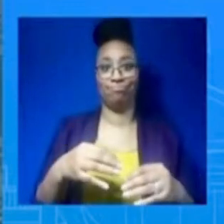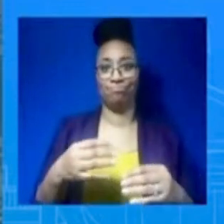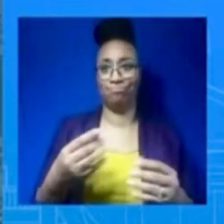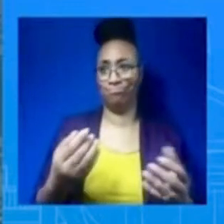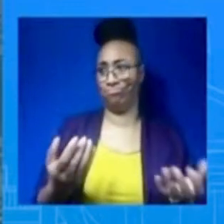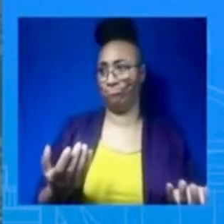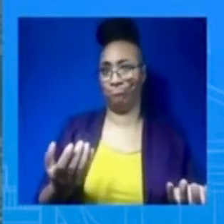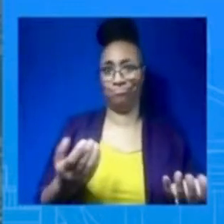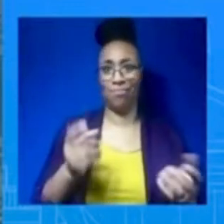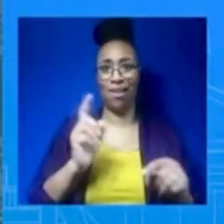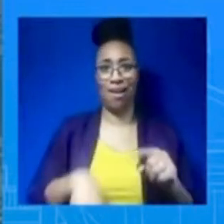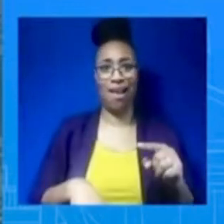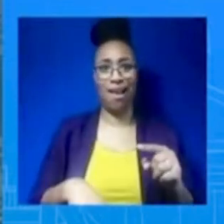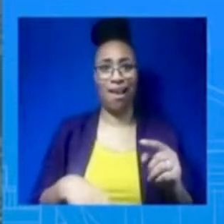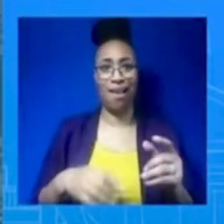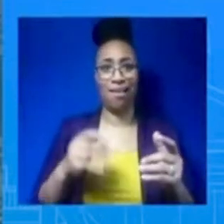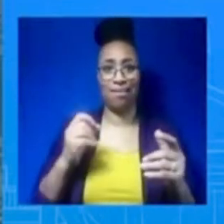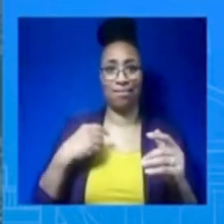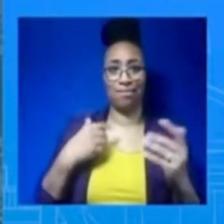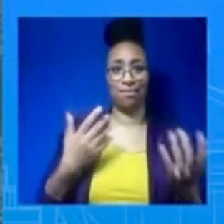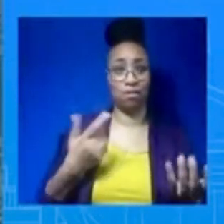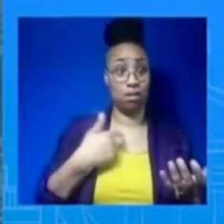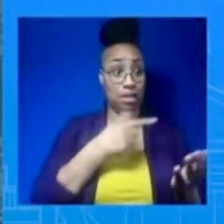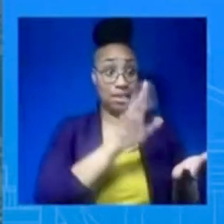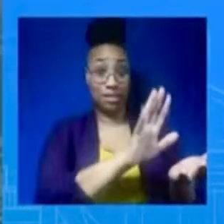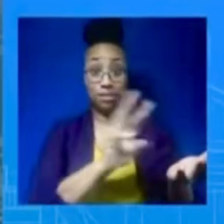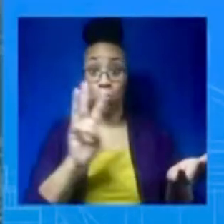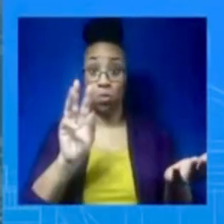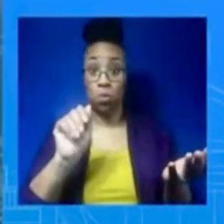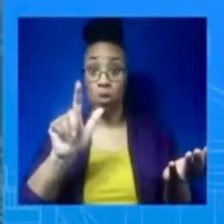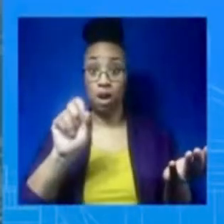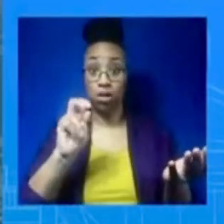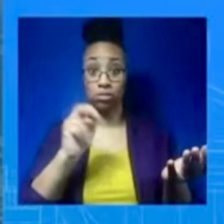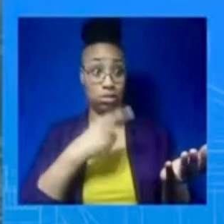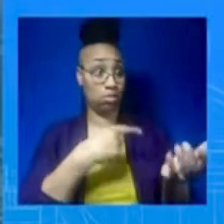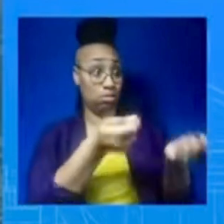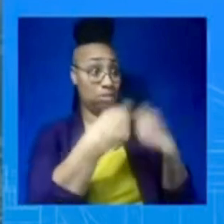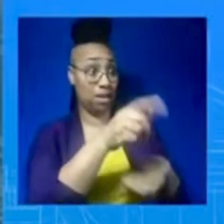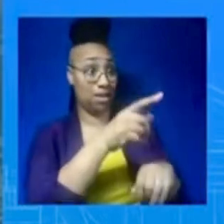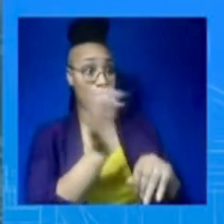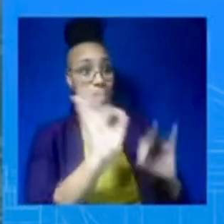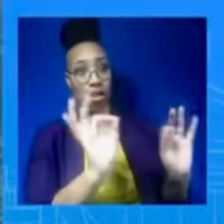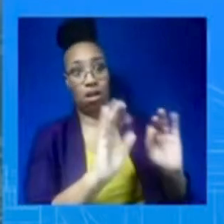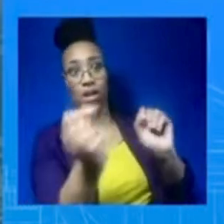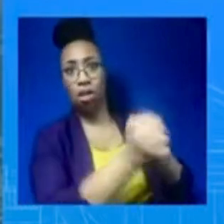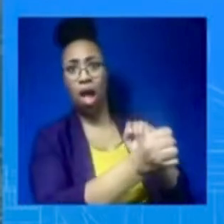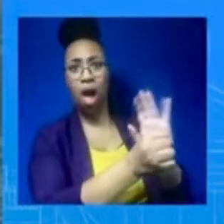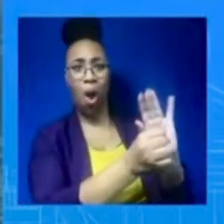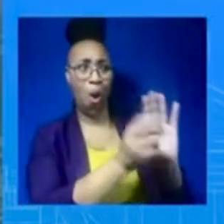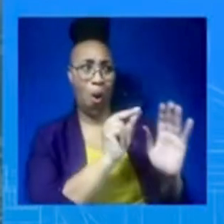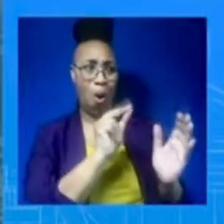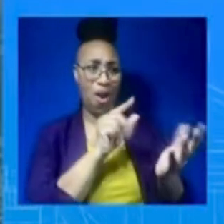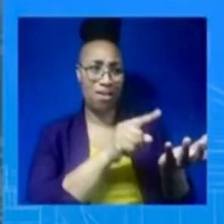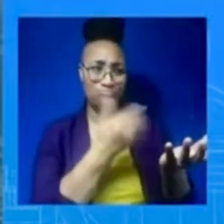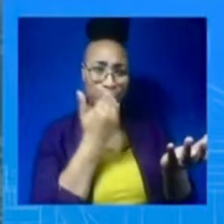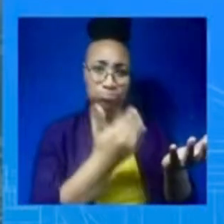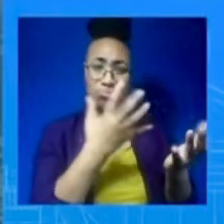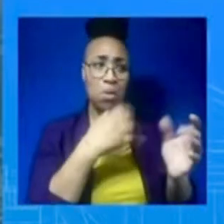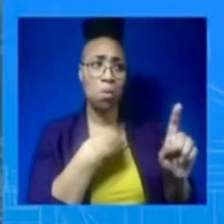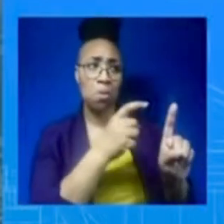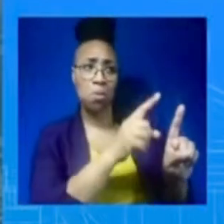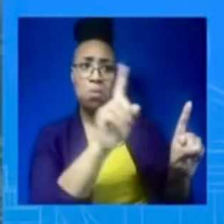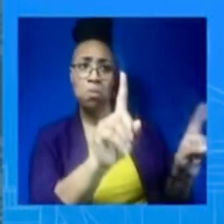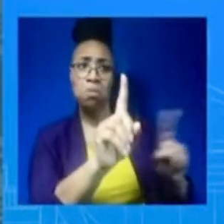service and wish him well. So don't want to say that's the, you know, don't want to say that's what we're going to be looking for, but also that's for the President